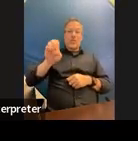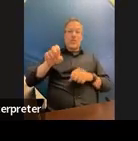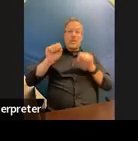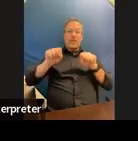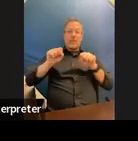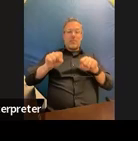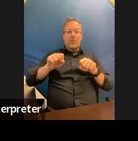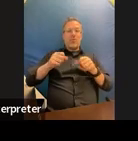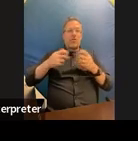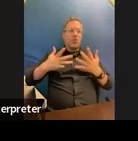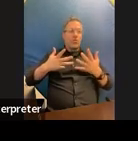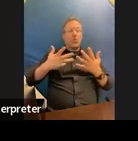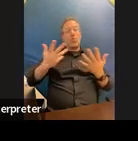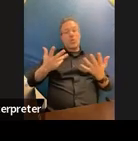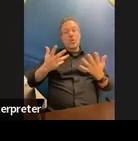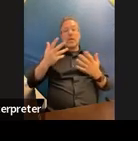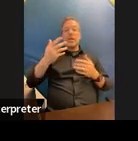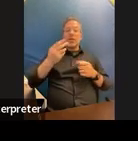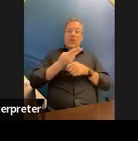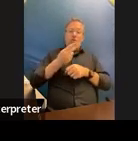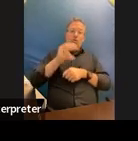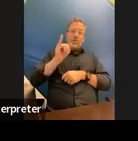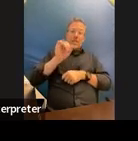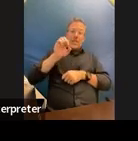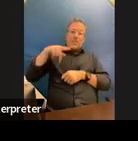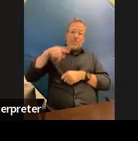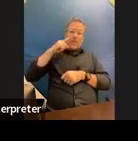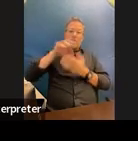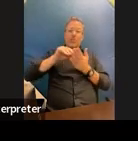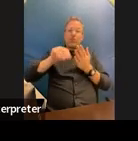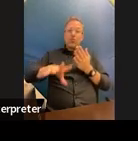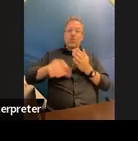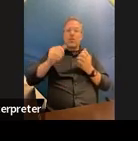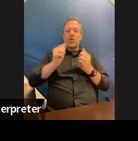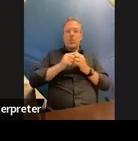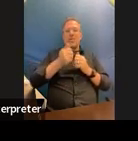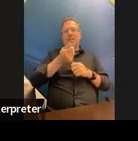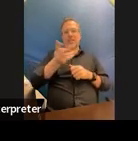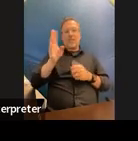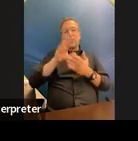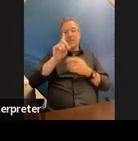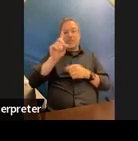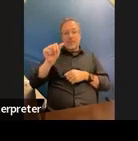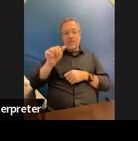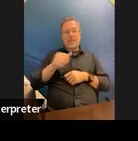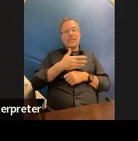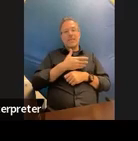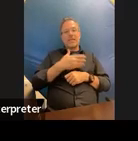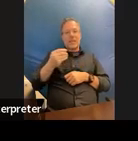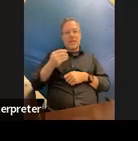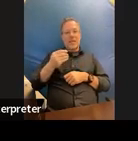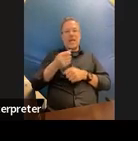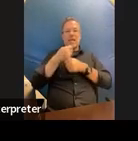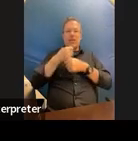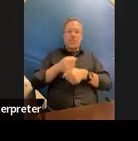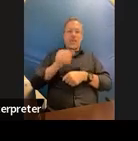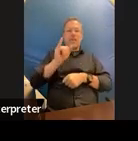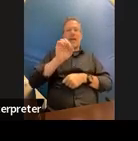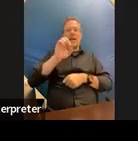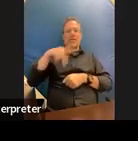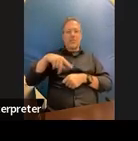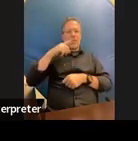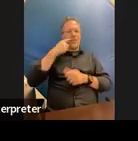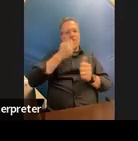hypothetically take an iep for a student with multiple disabilities and create an iep for each of those